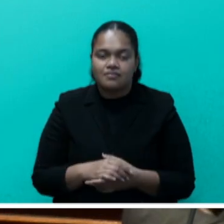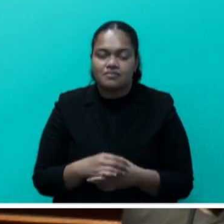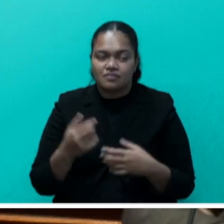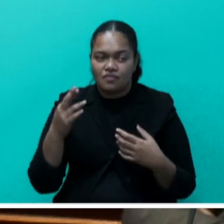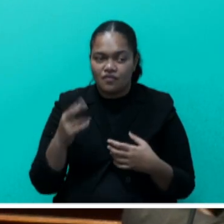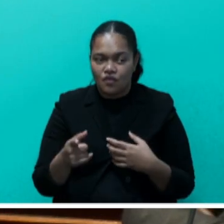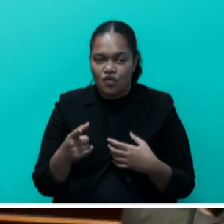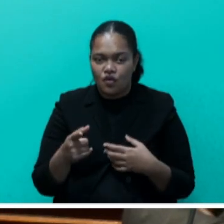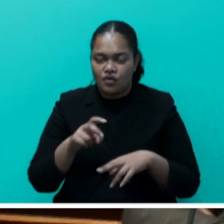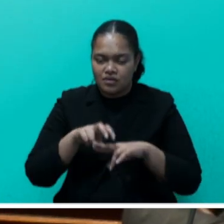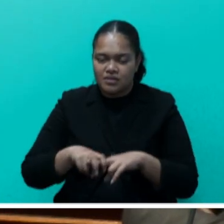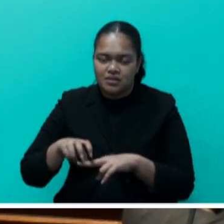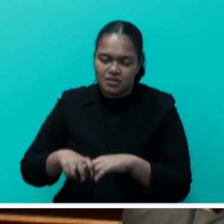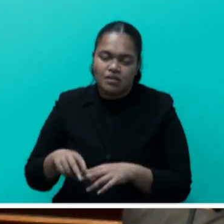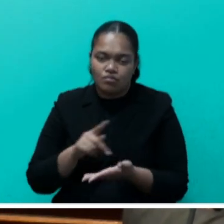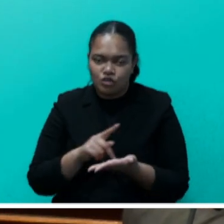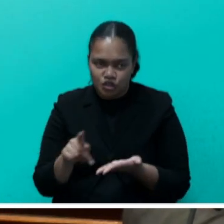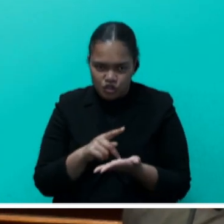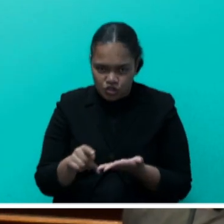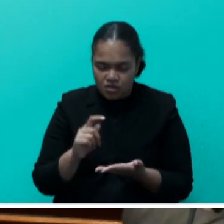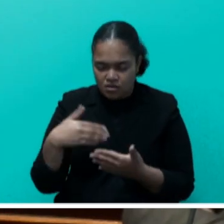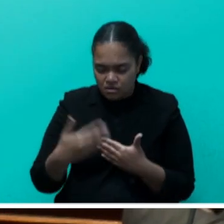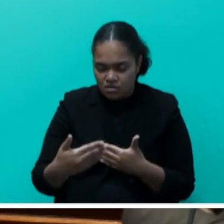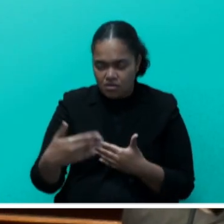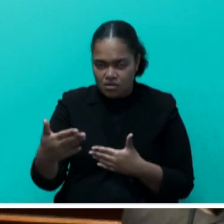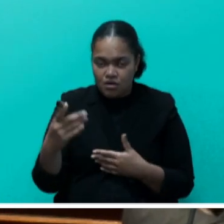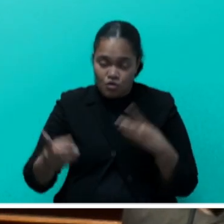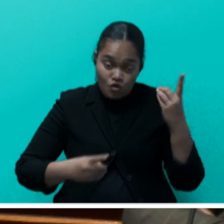SEEDS positions at the upcoming summit of the future in